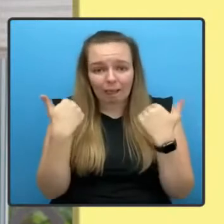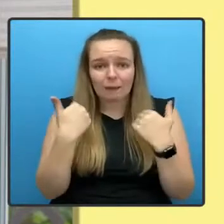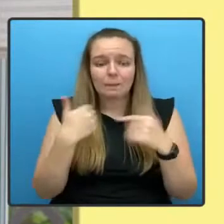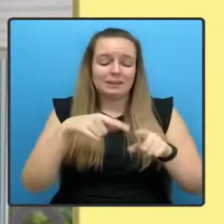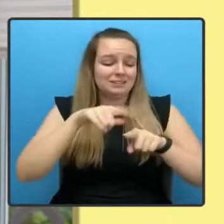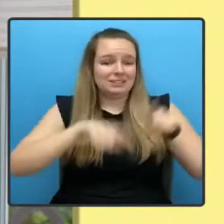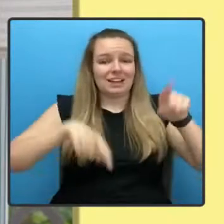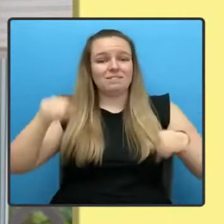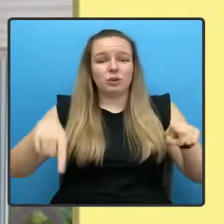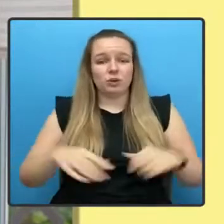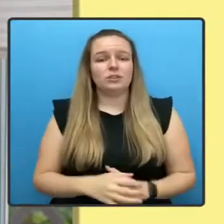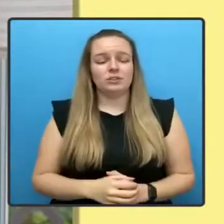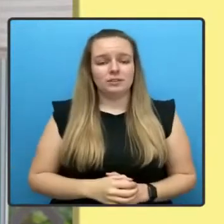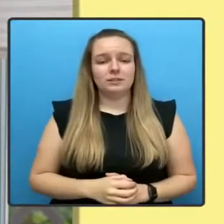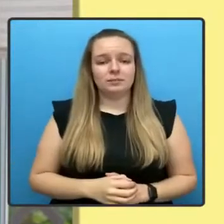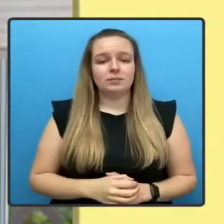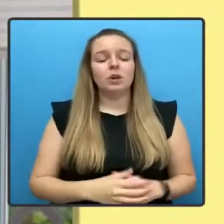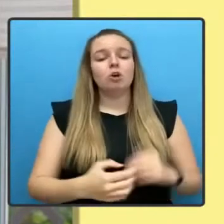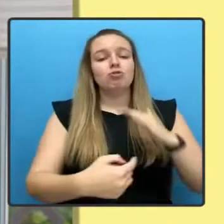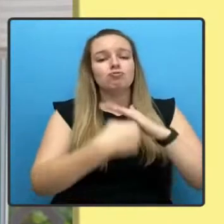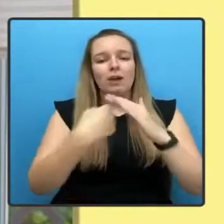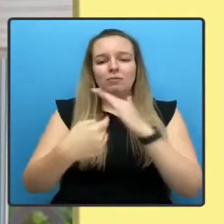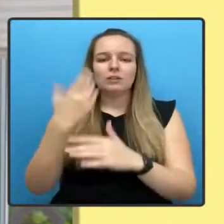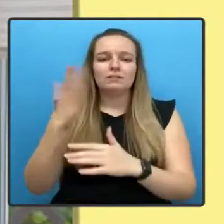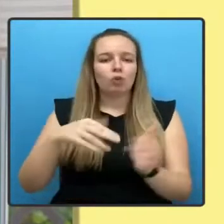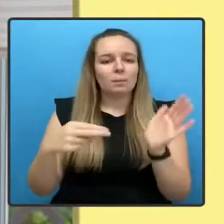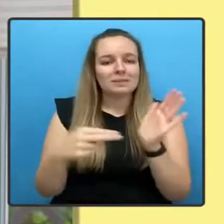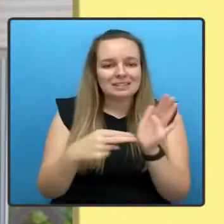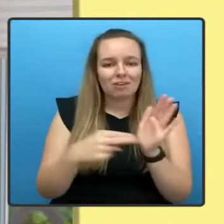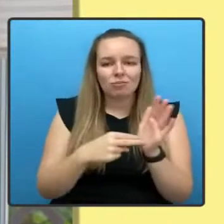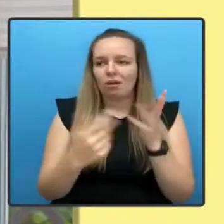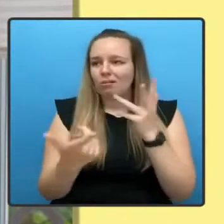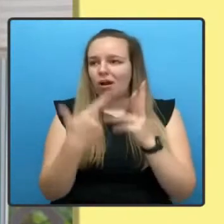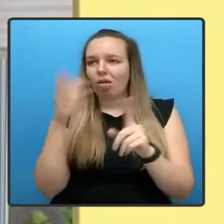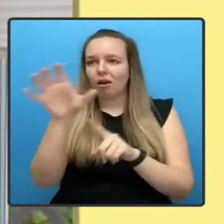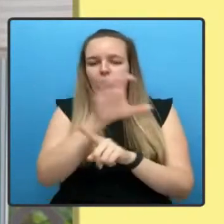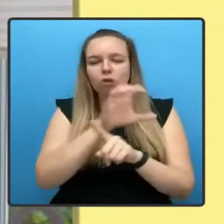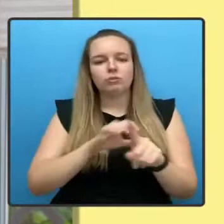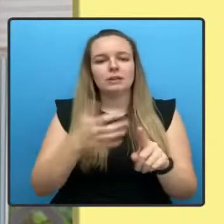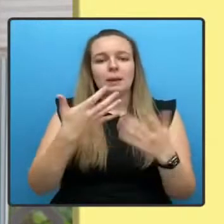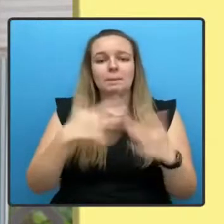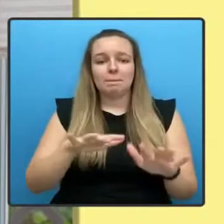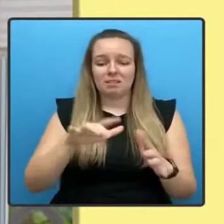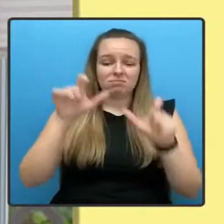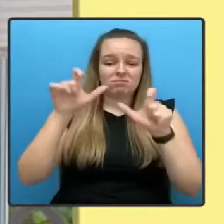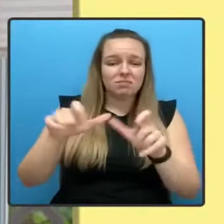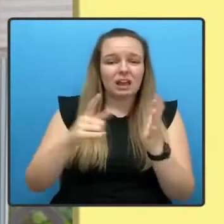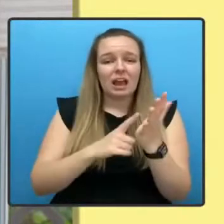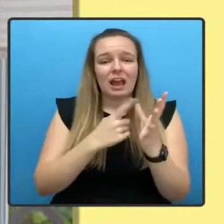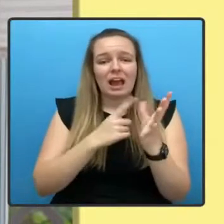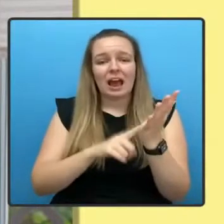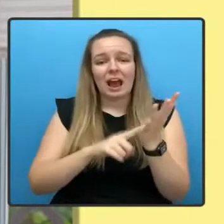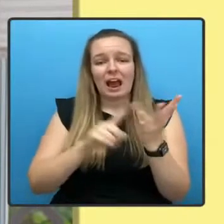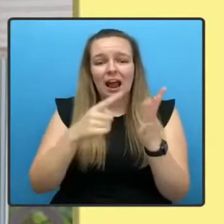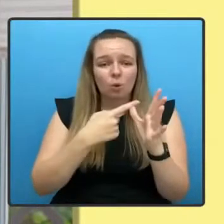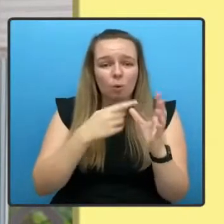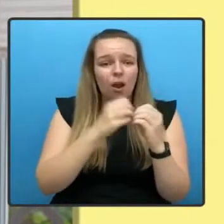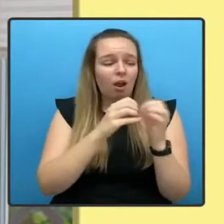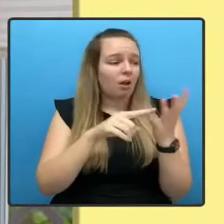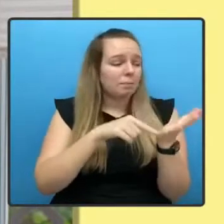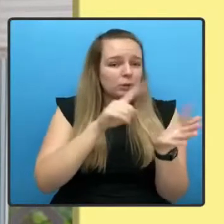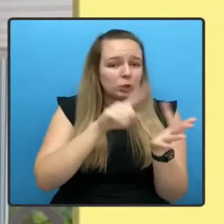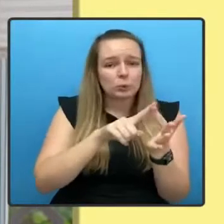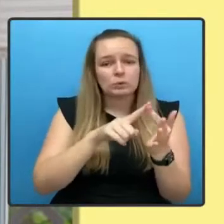Refugees from Syria and elsewhere have settled in Alaoua, on Butte, in Glasgow, in the Highlands and many,